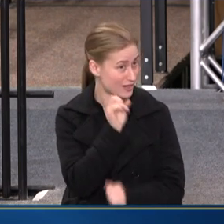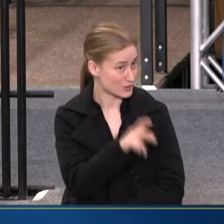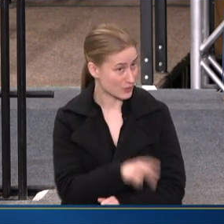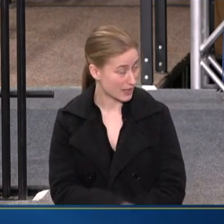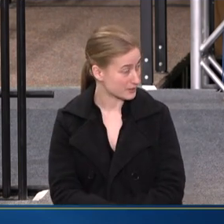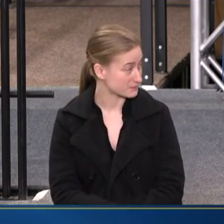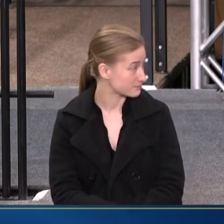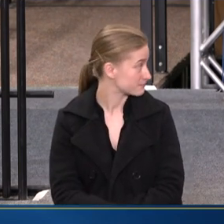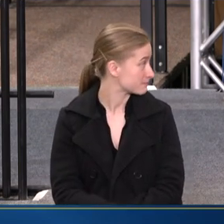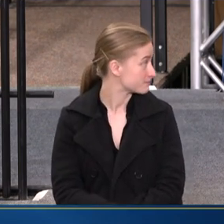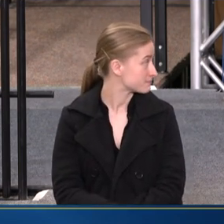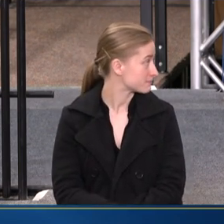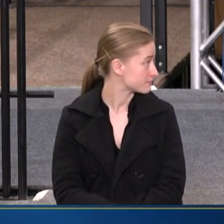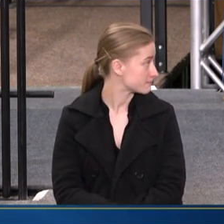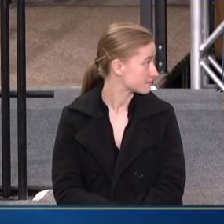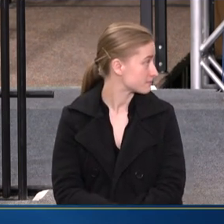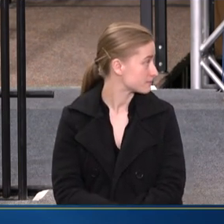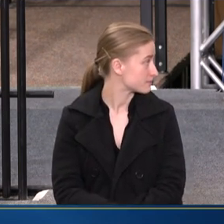OKAY.